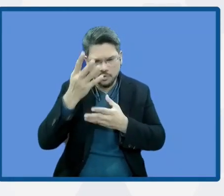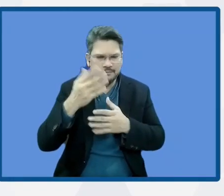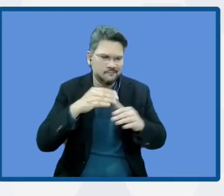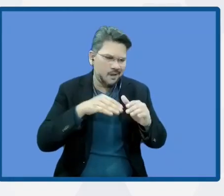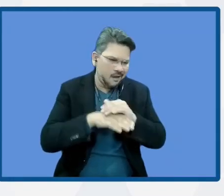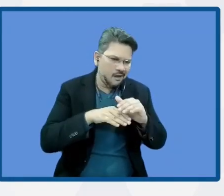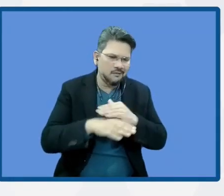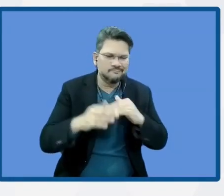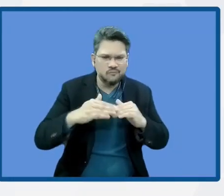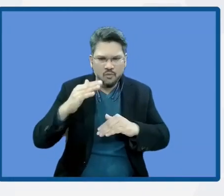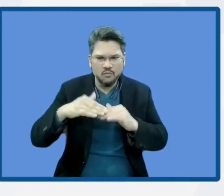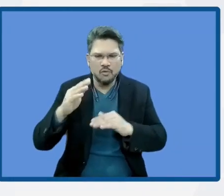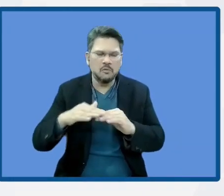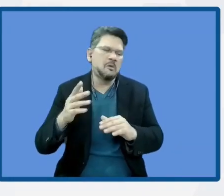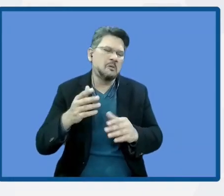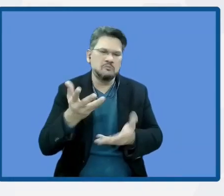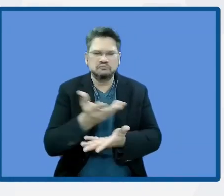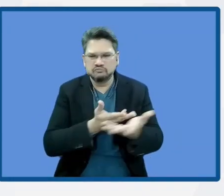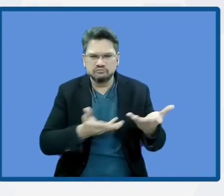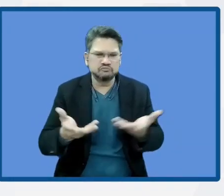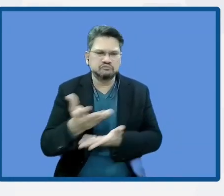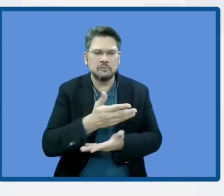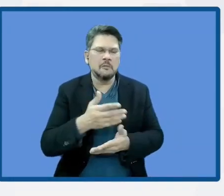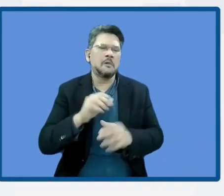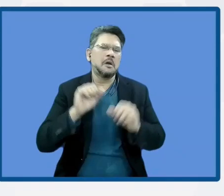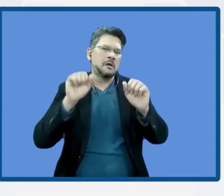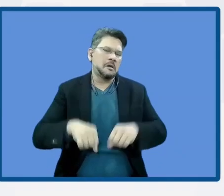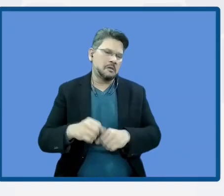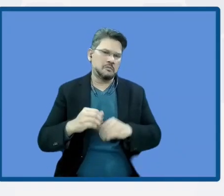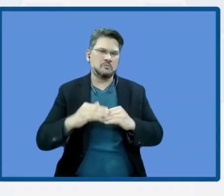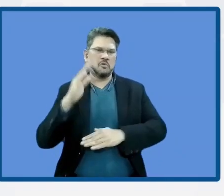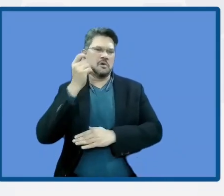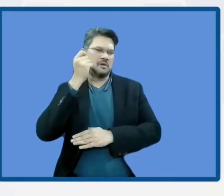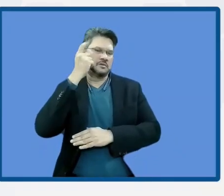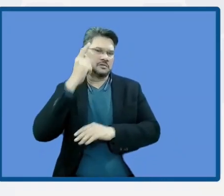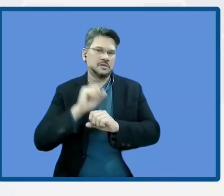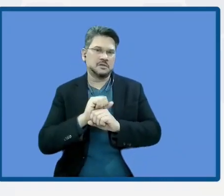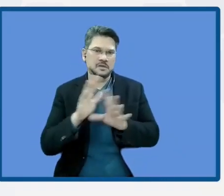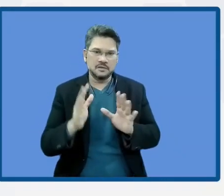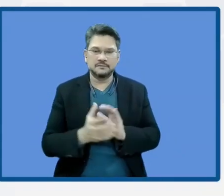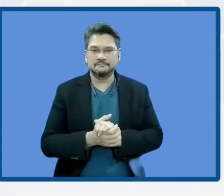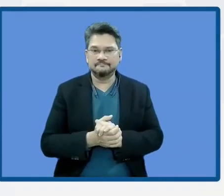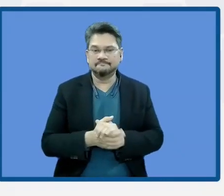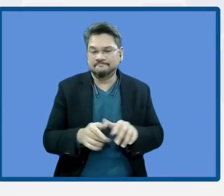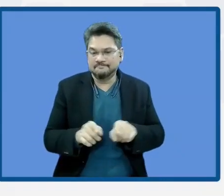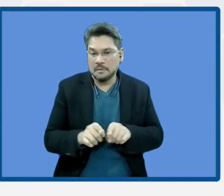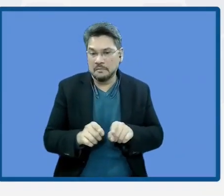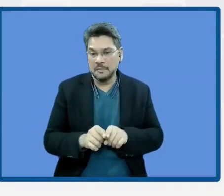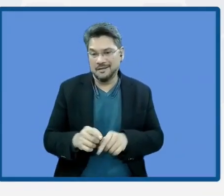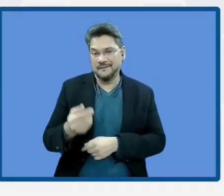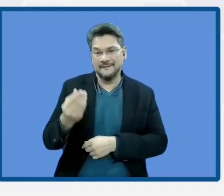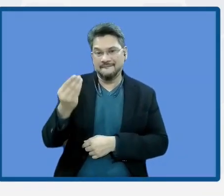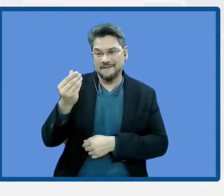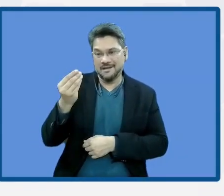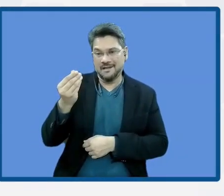The financial sector. sector is also another one. We have also created the sustainable